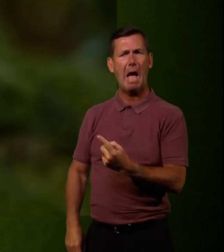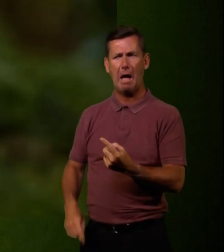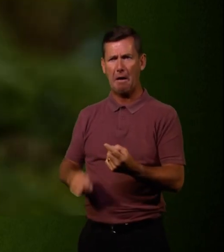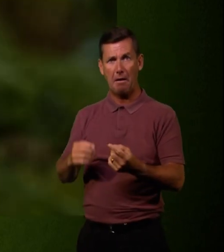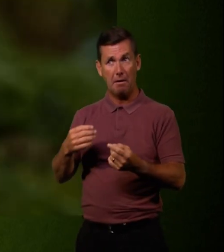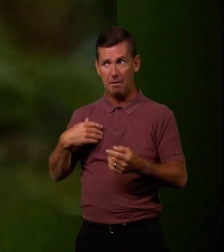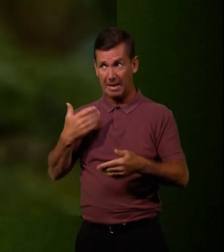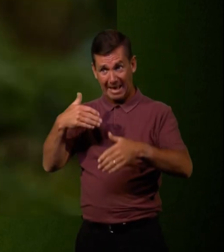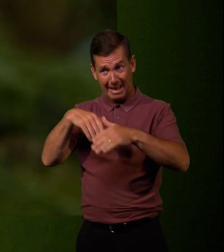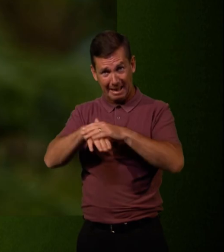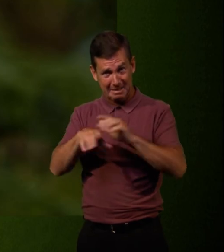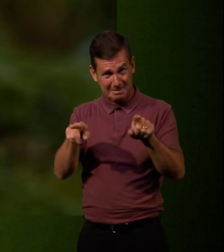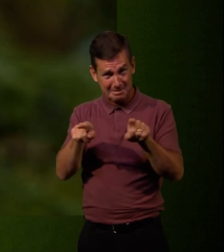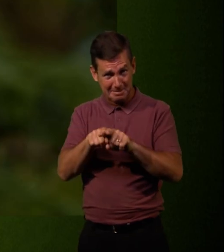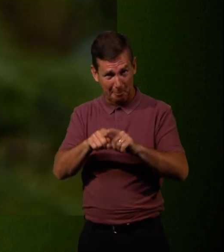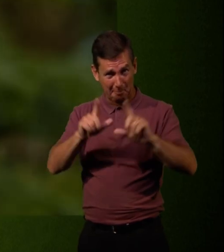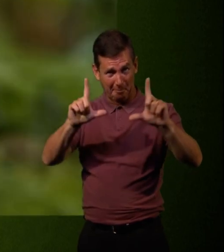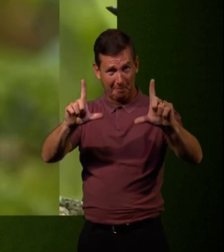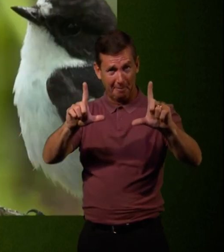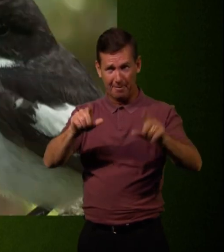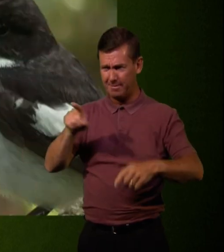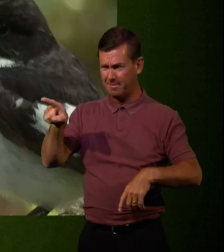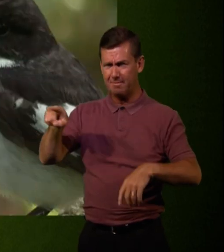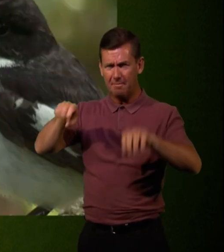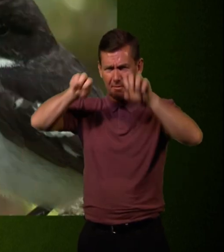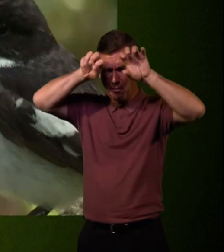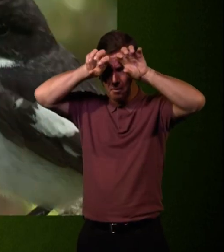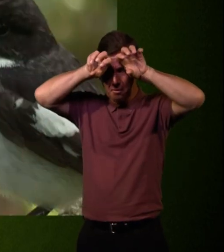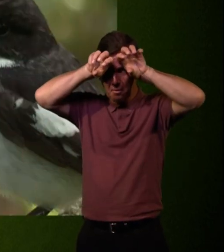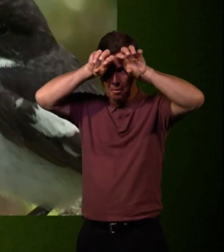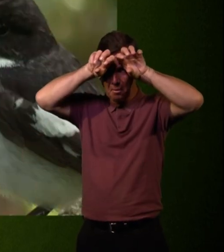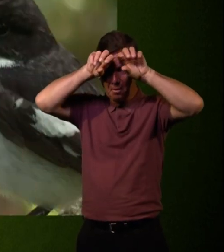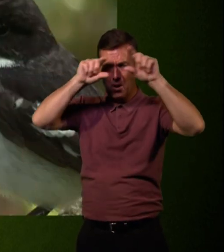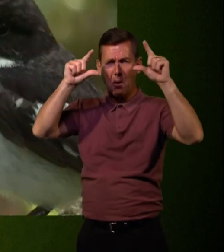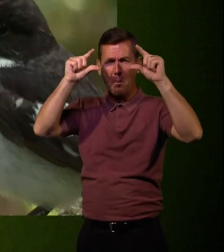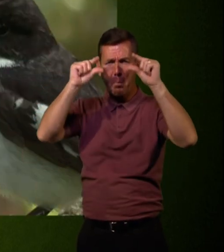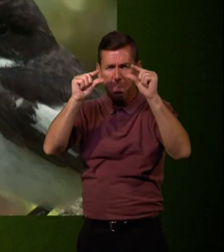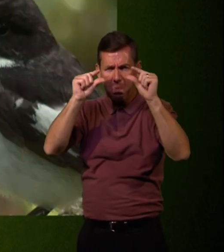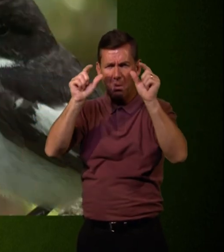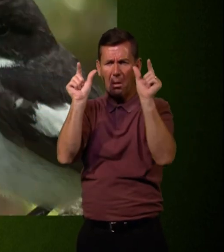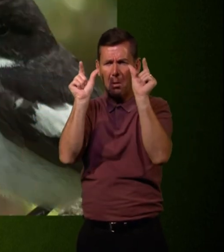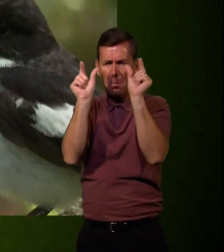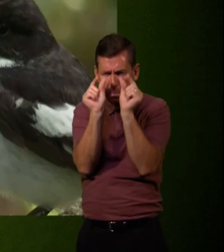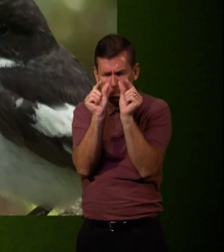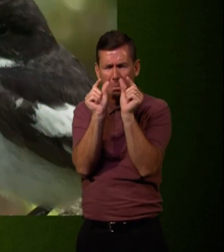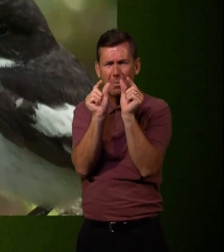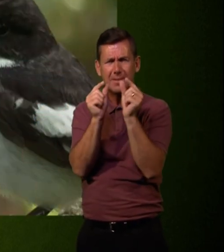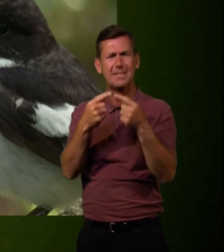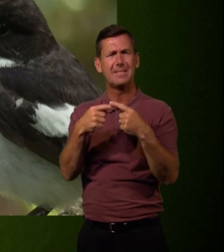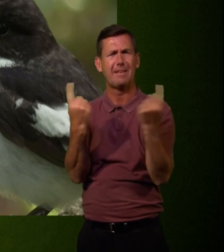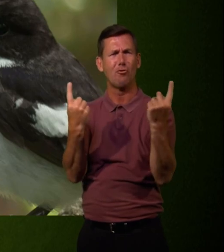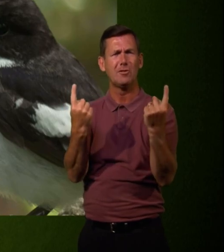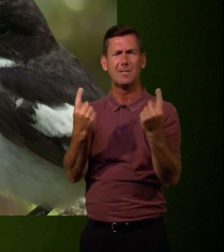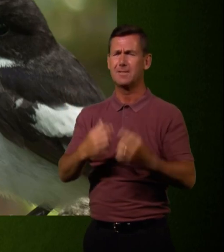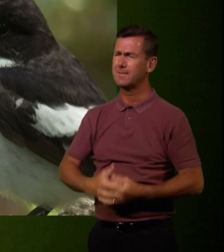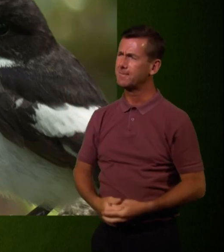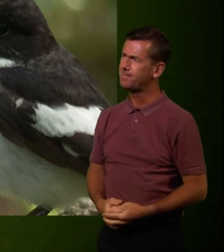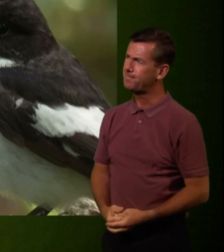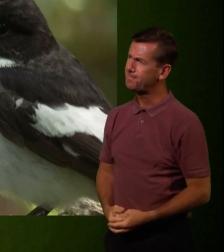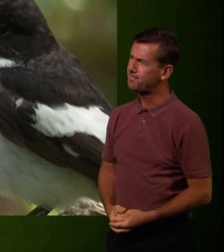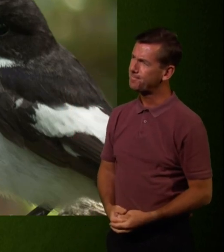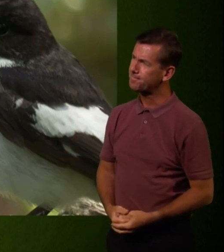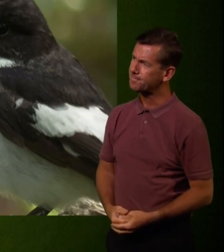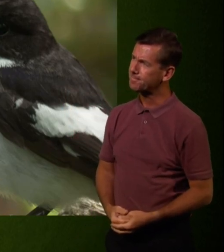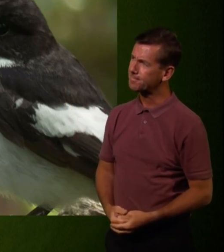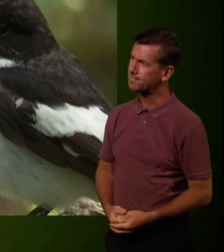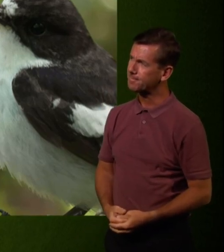same nest box. Now his little headlamp there above the beak is not as crisp. It's a bit smaller. It's a bit faded. It's a bit messy.